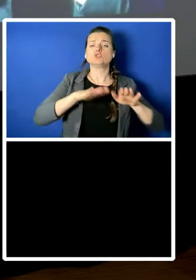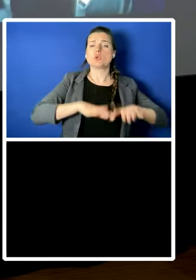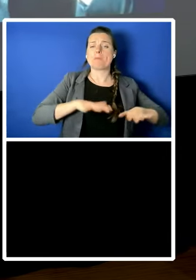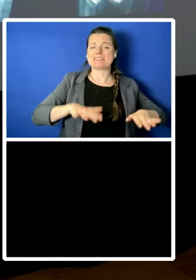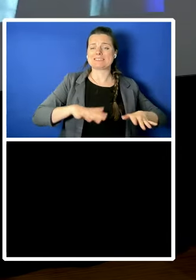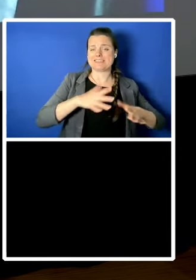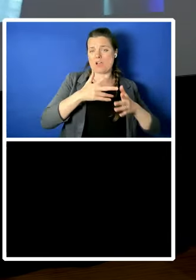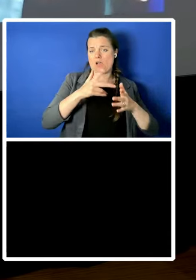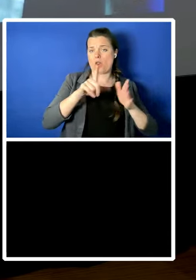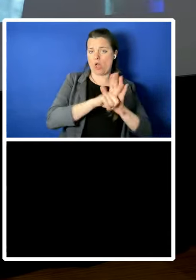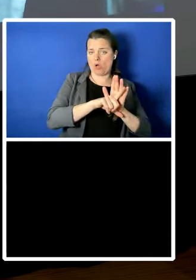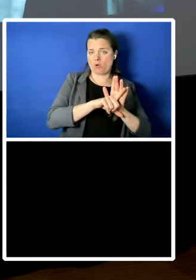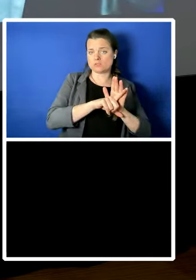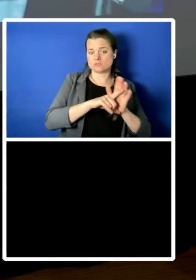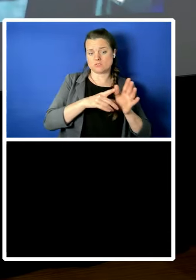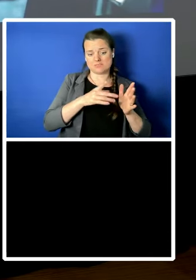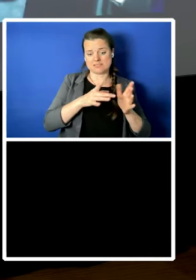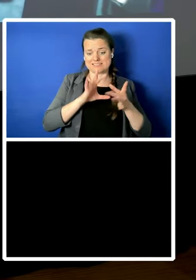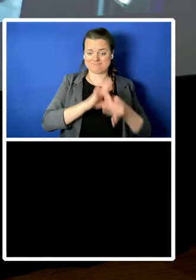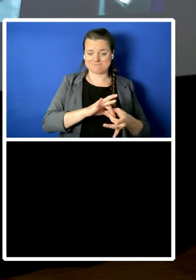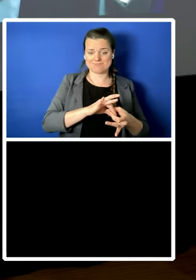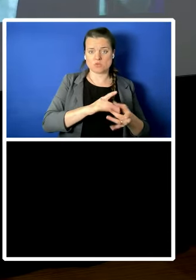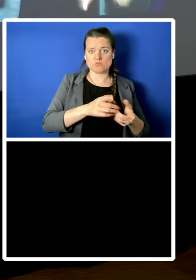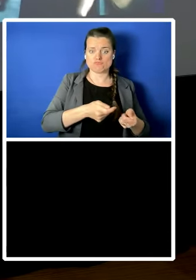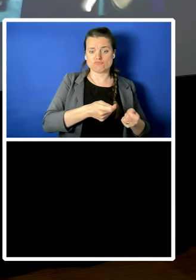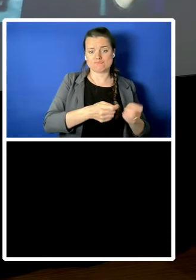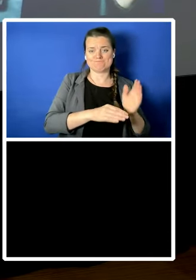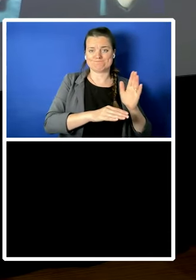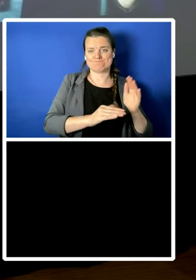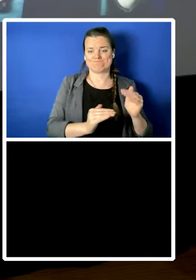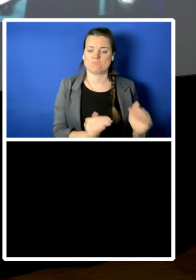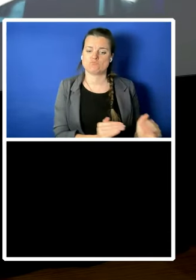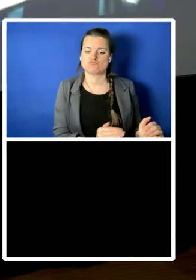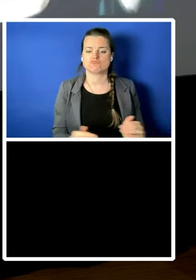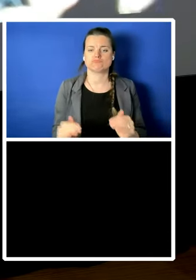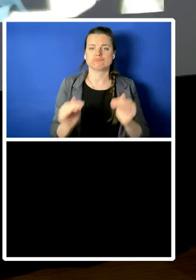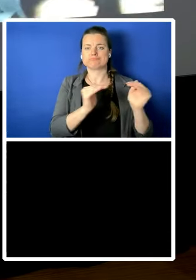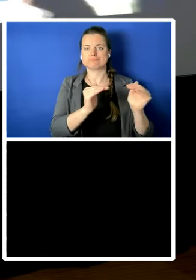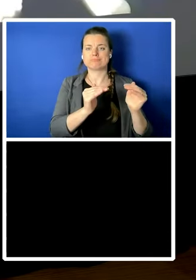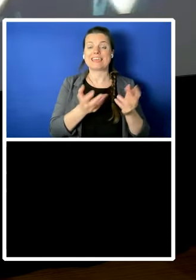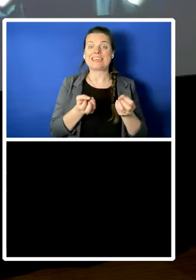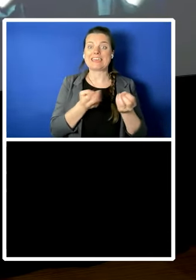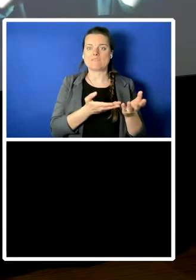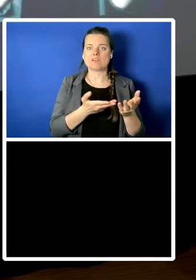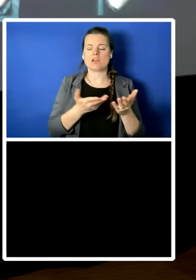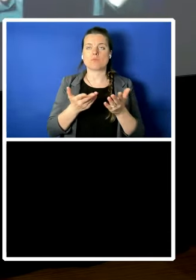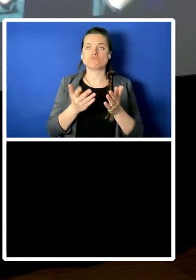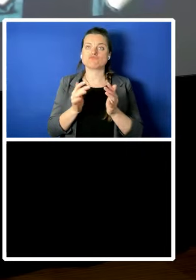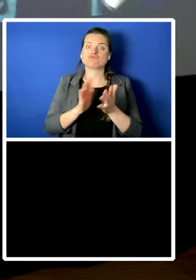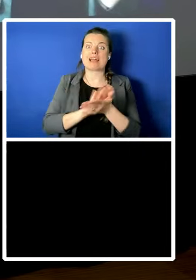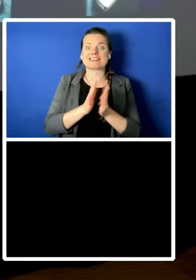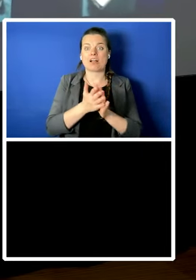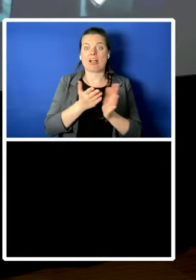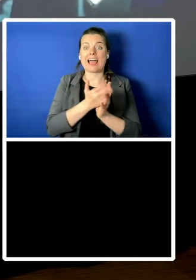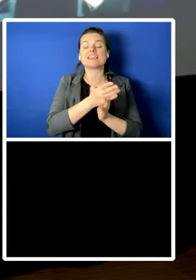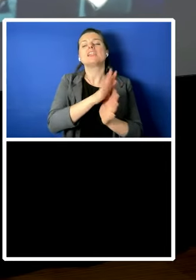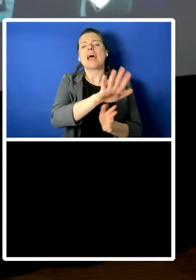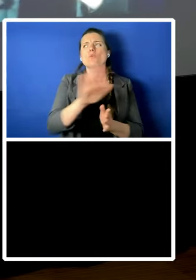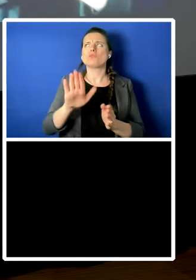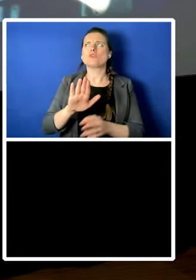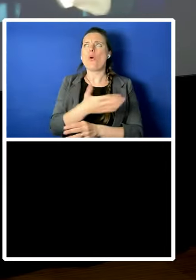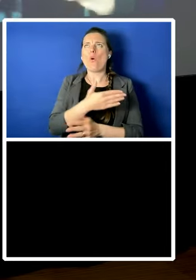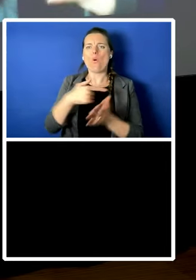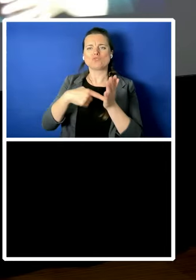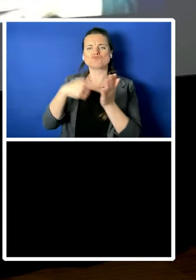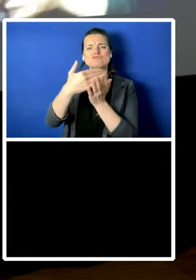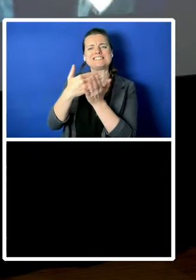bringing people up giving them giving them practical access they're not all treaties some of them are treaties we now have treaties for